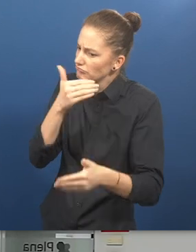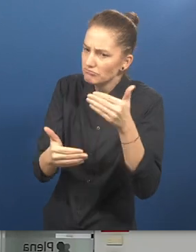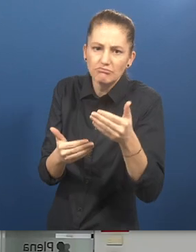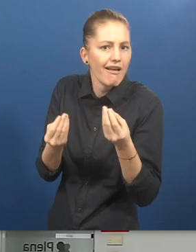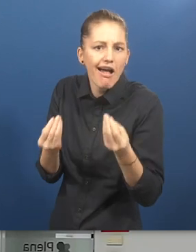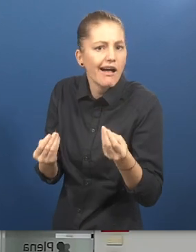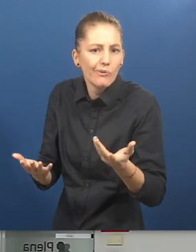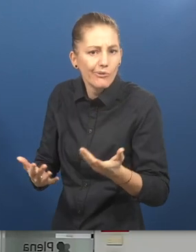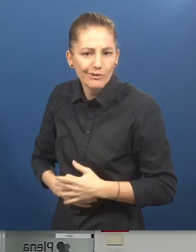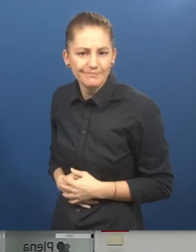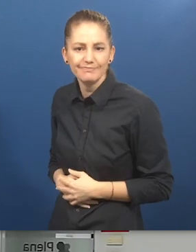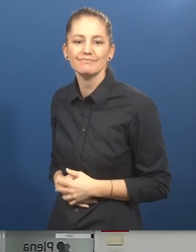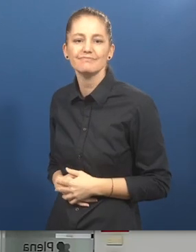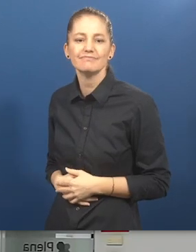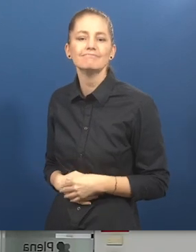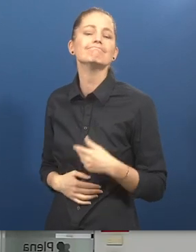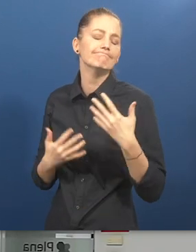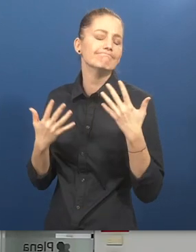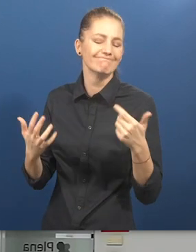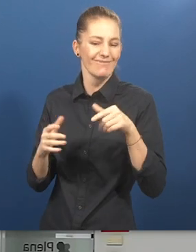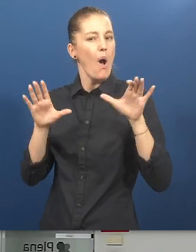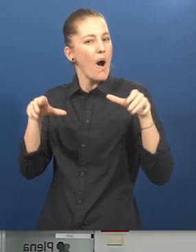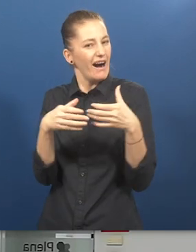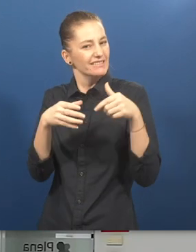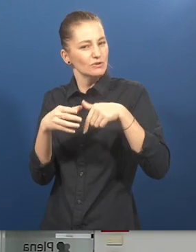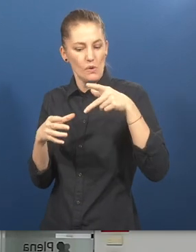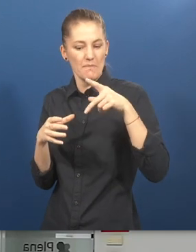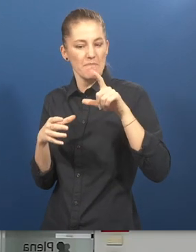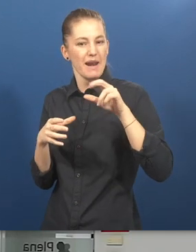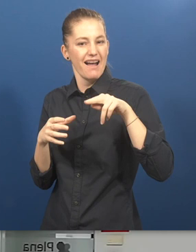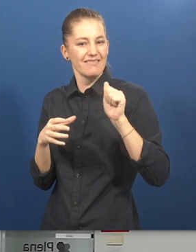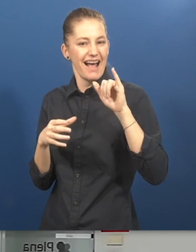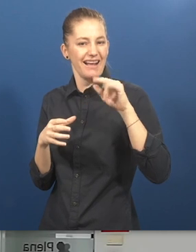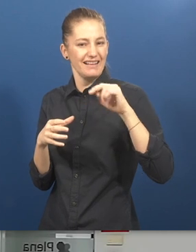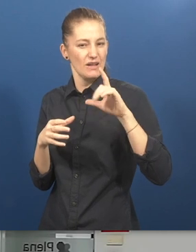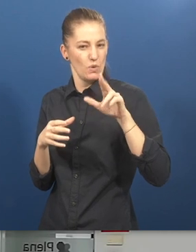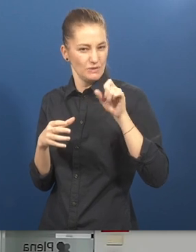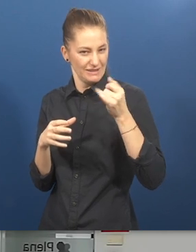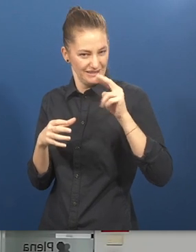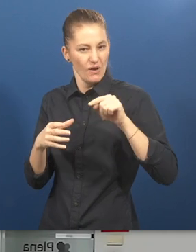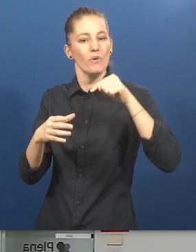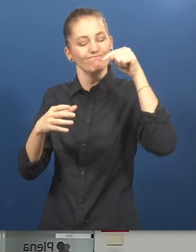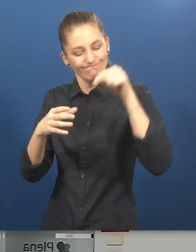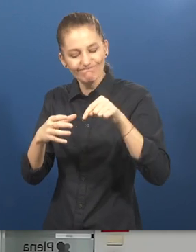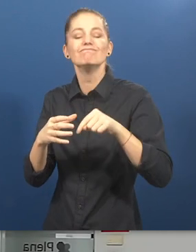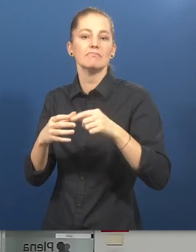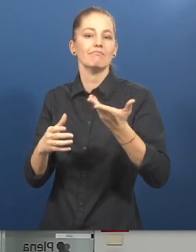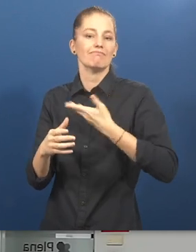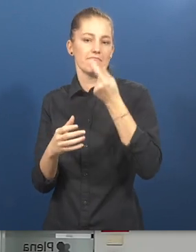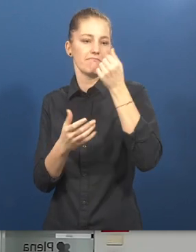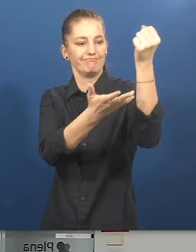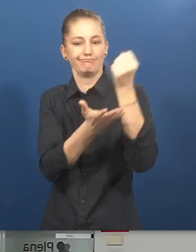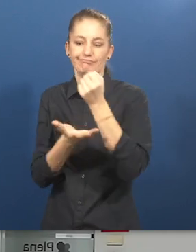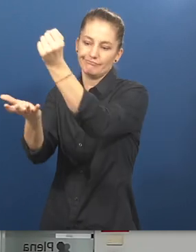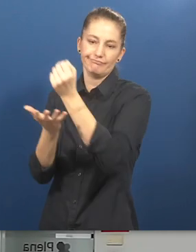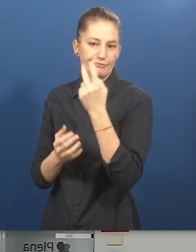The way in which we finance ourselves in Plena Inclusion is through grants and in this case we have had grants both from public